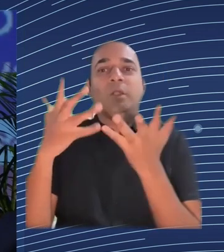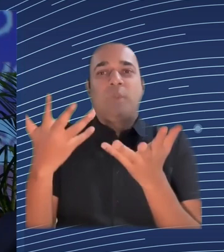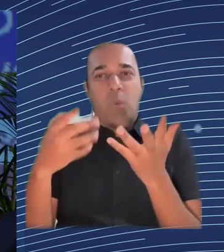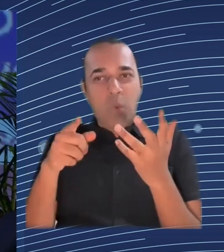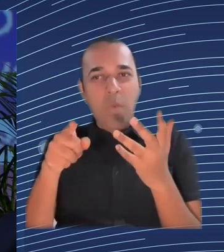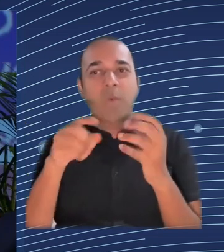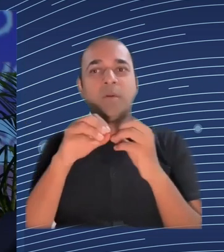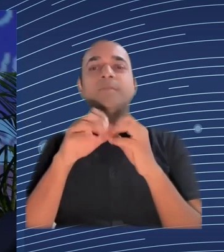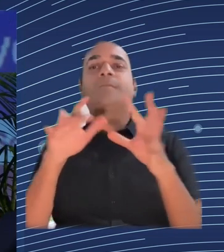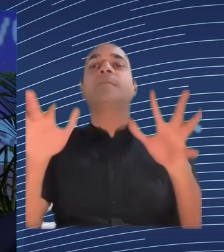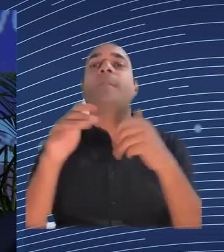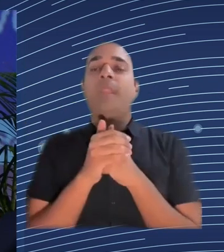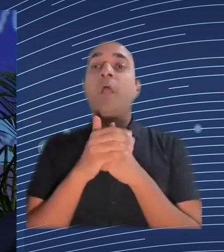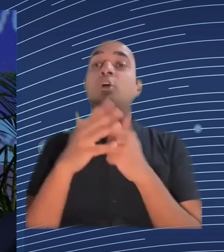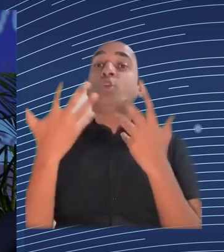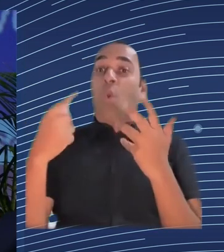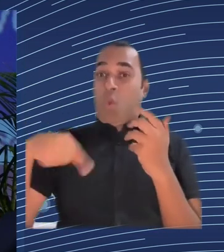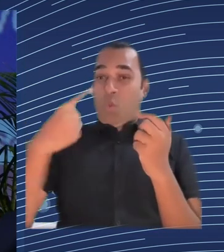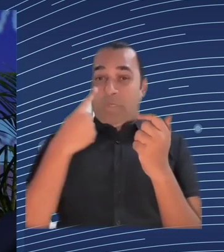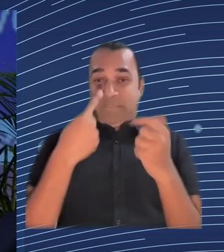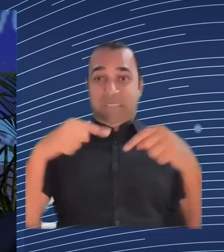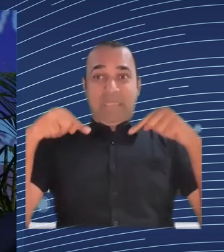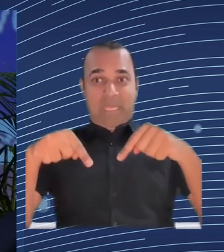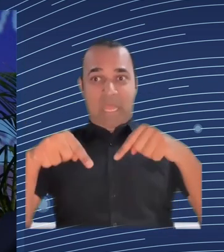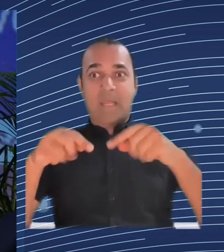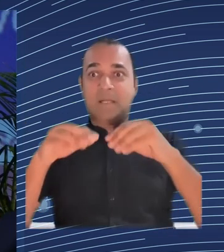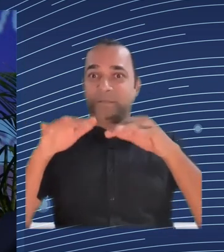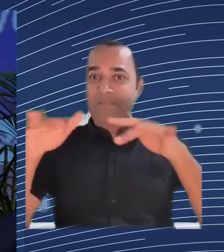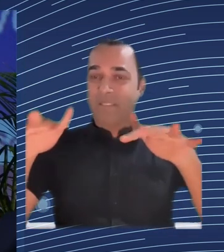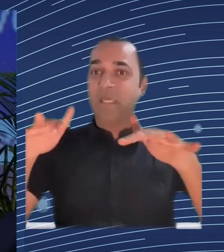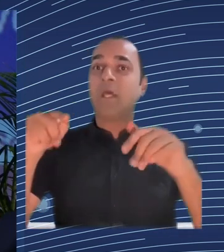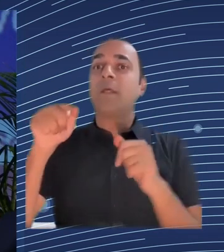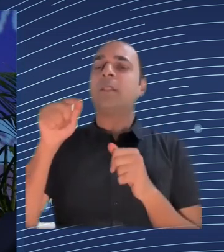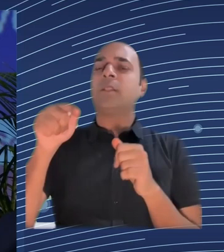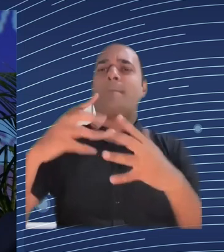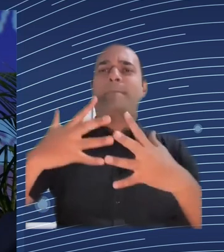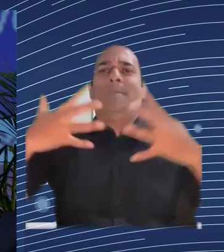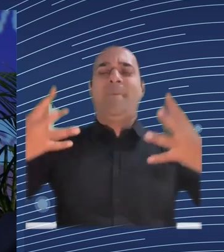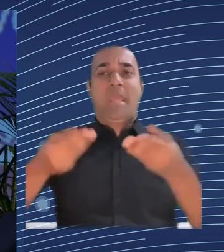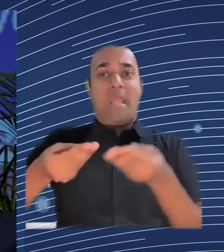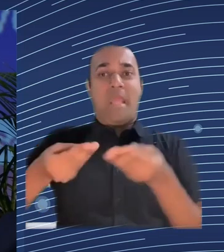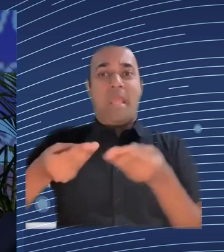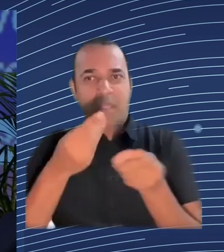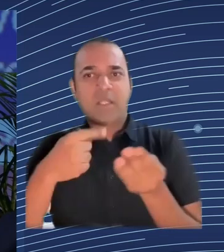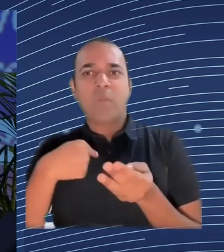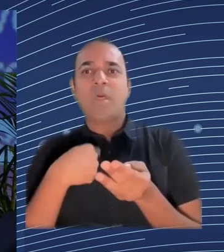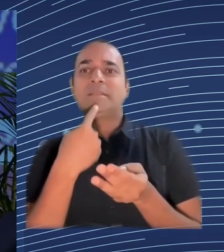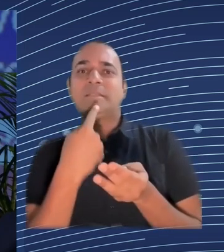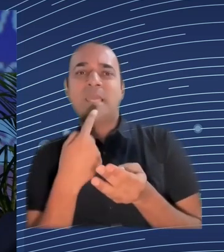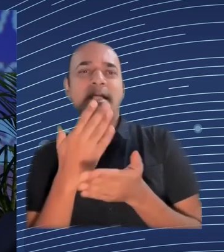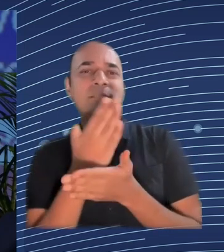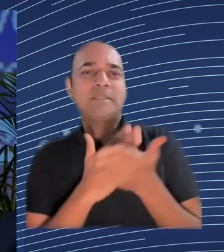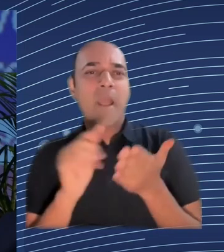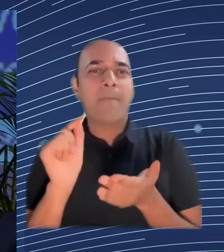economy is a complete lack of transparency for workers particularly around the fundamentals of how is my pay set?